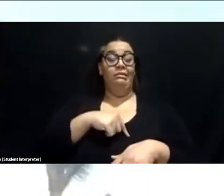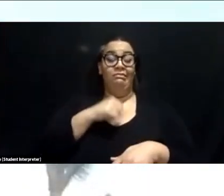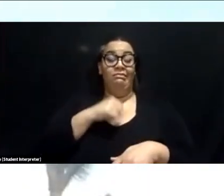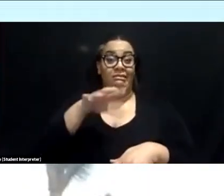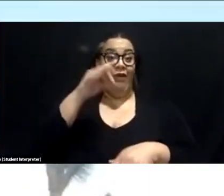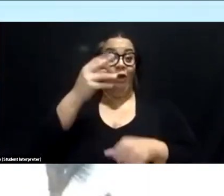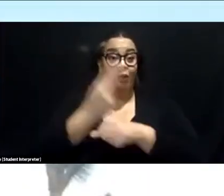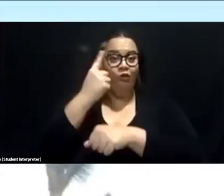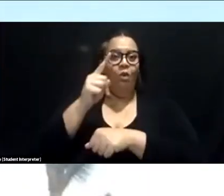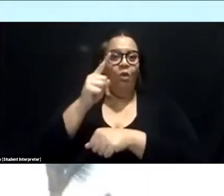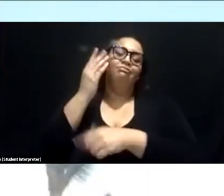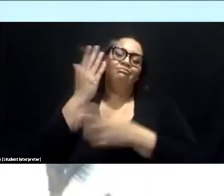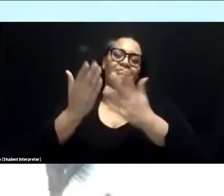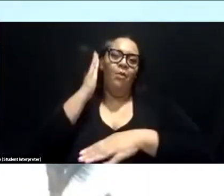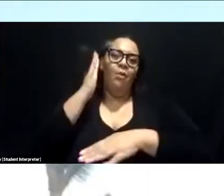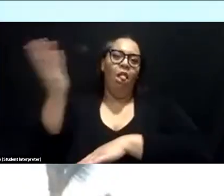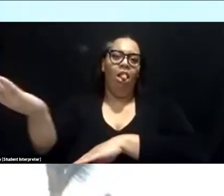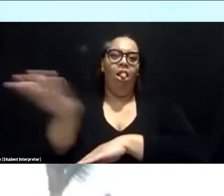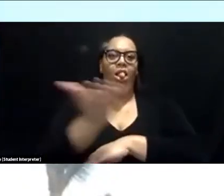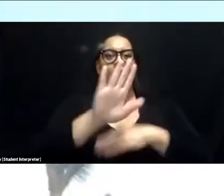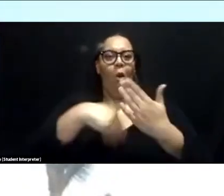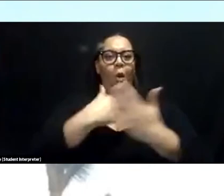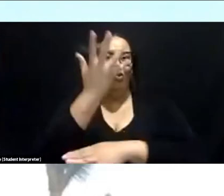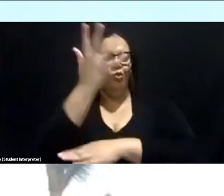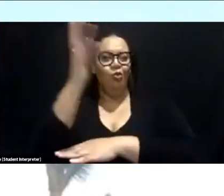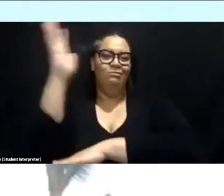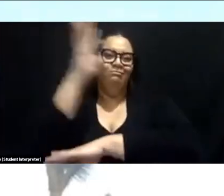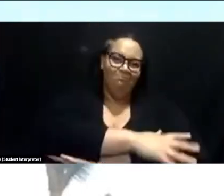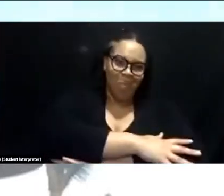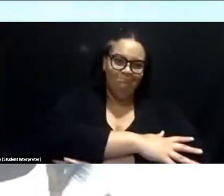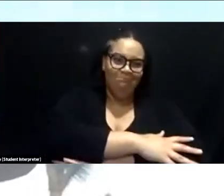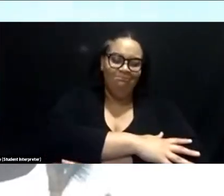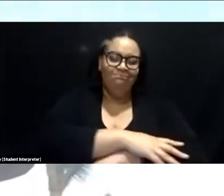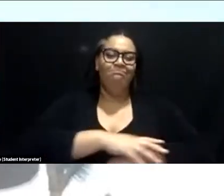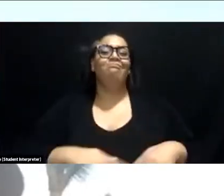they are, uh, yeah, they have, they're worthless. So they're still here.